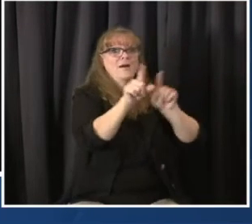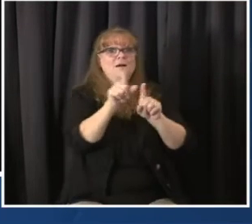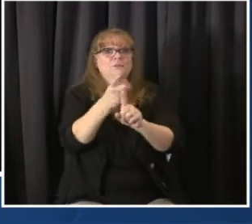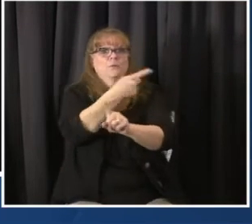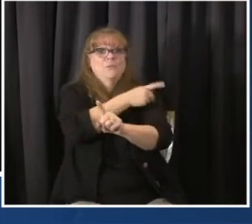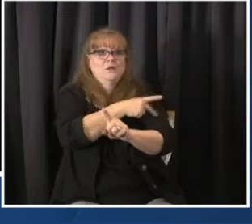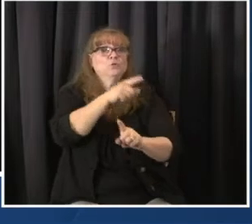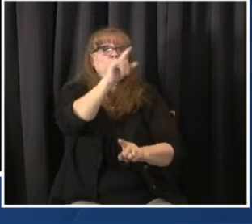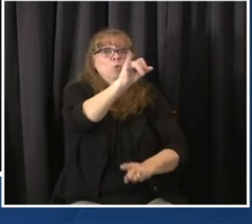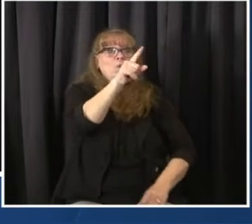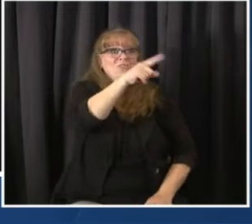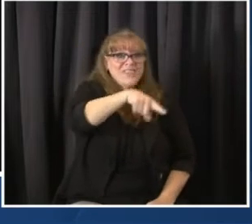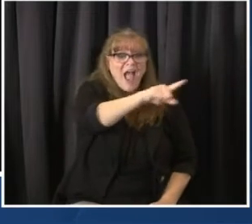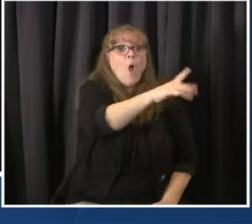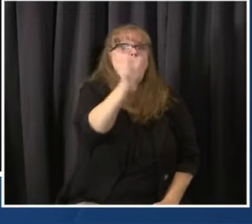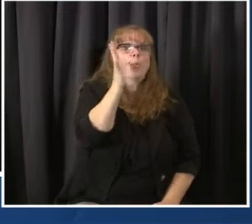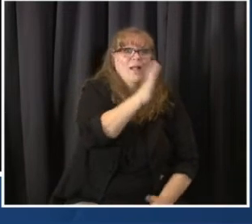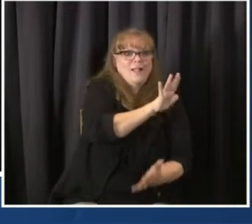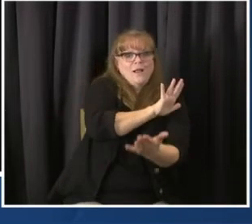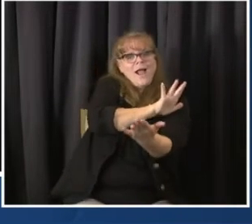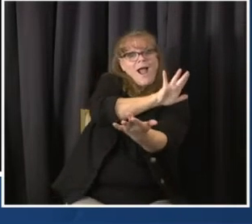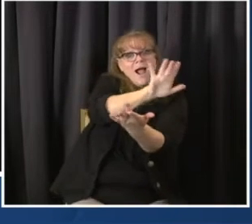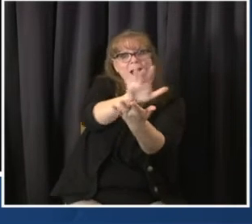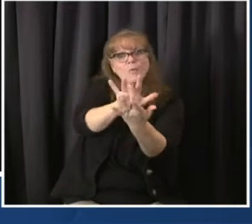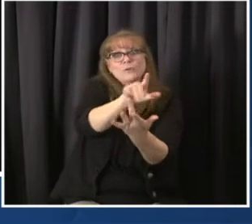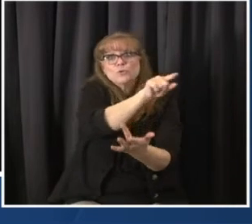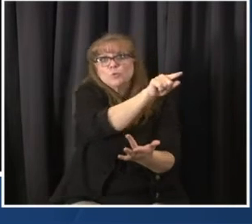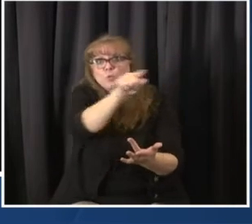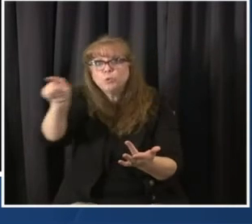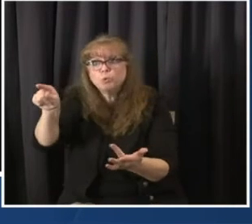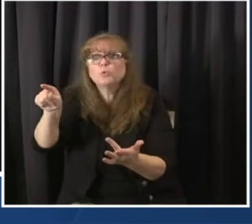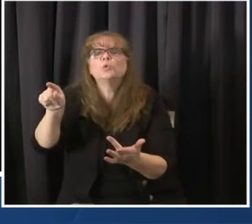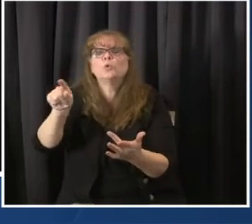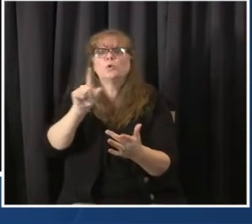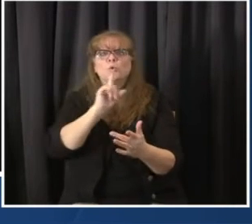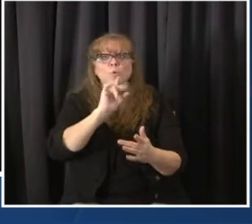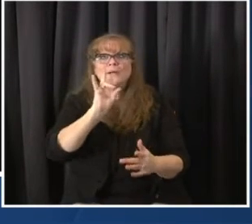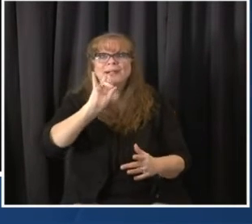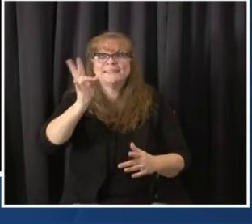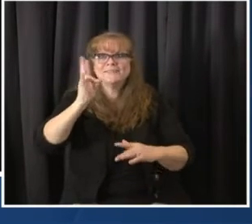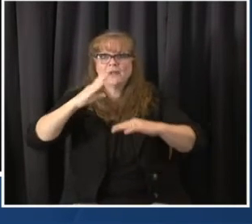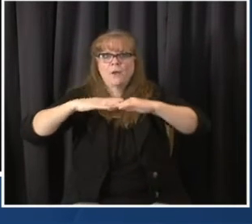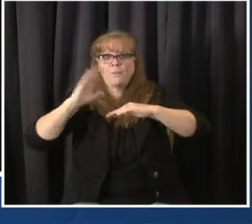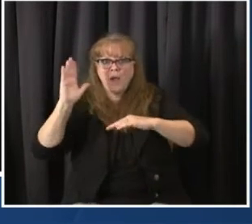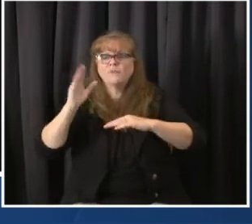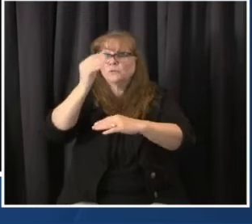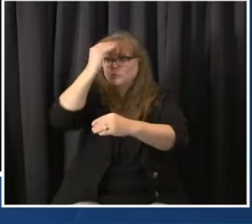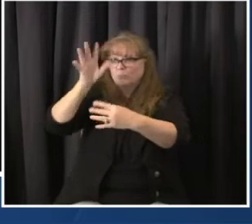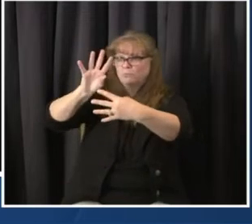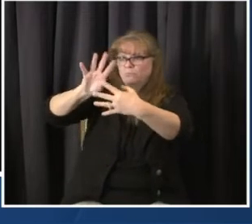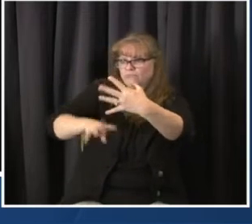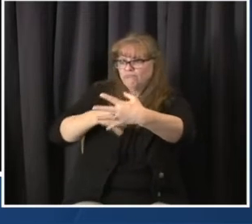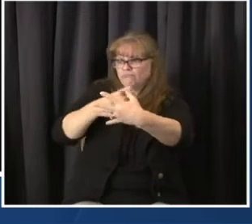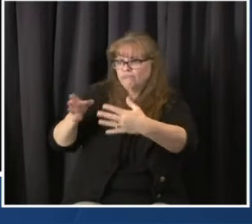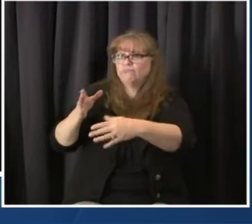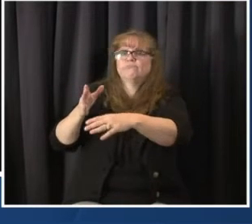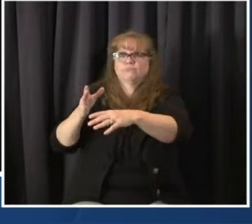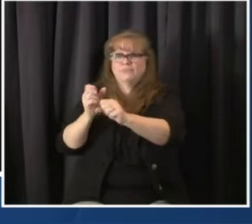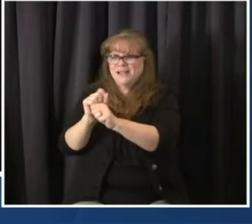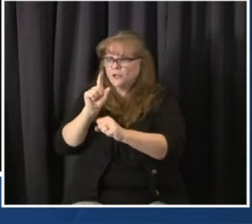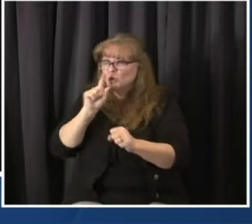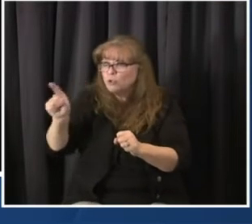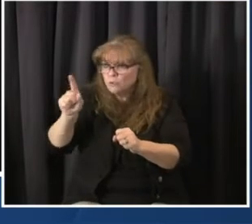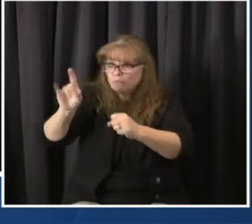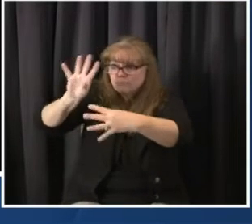So if you get a link, make sure it's from the hospital. You know, we don't want any scams here. Make sure it's really from Kaiser or UC Health, you know,